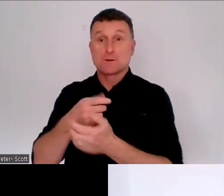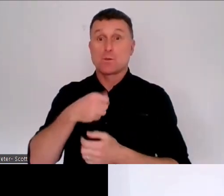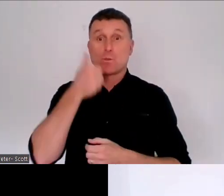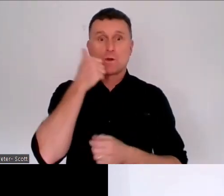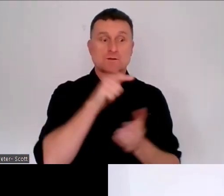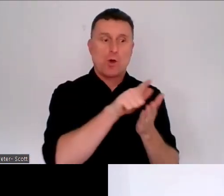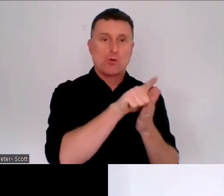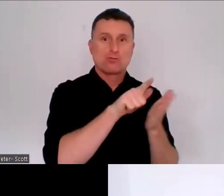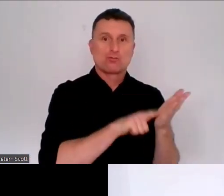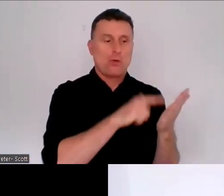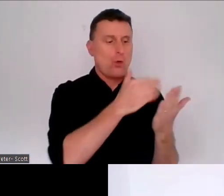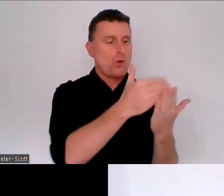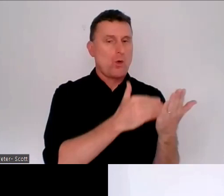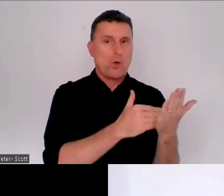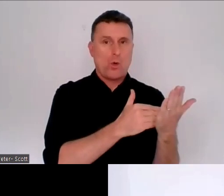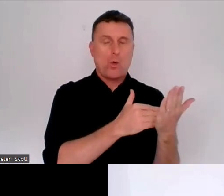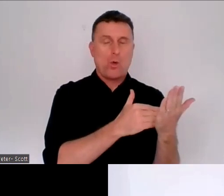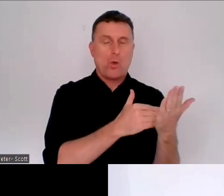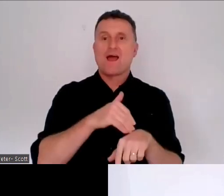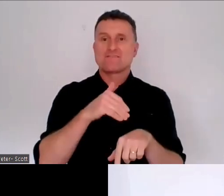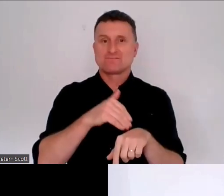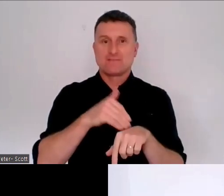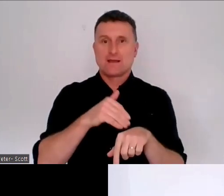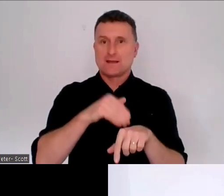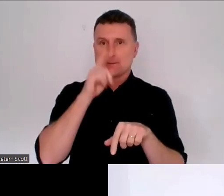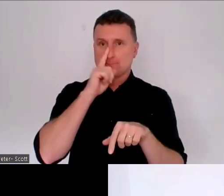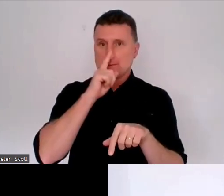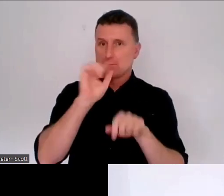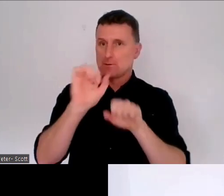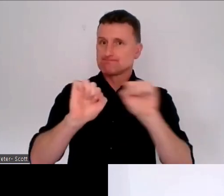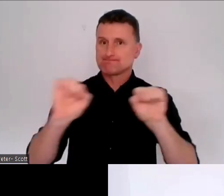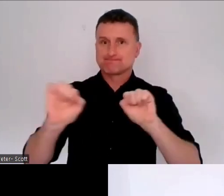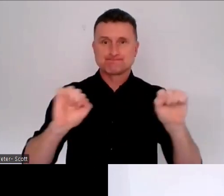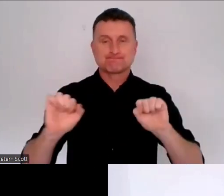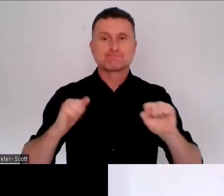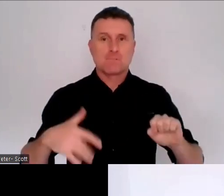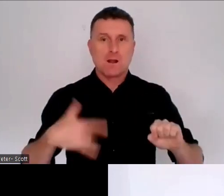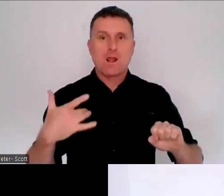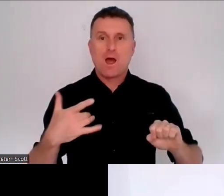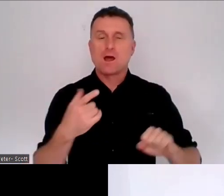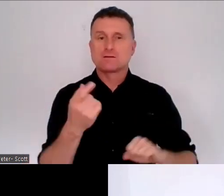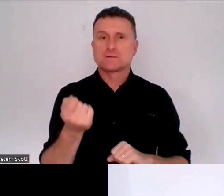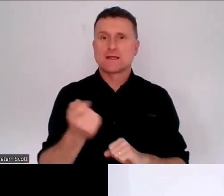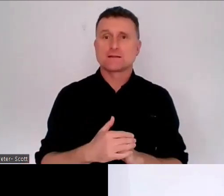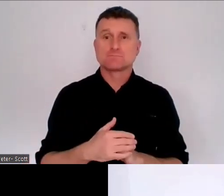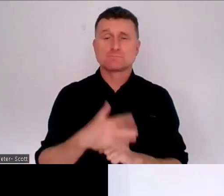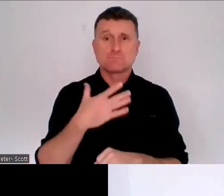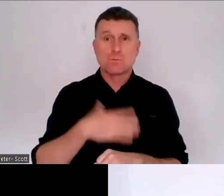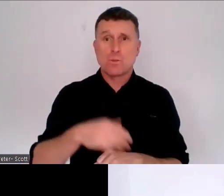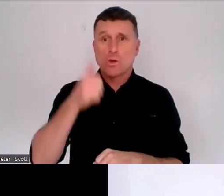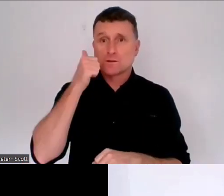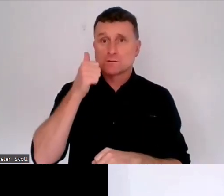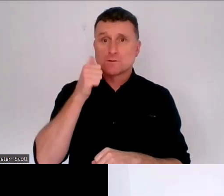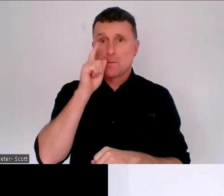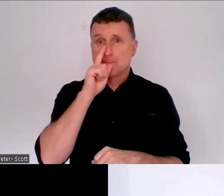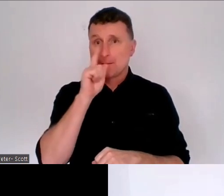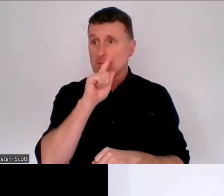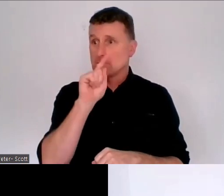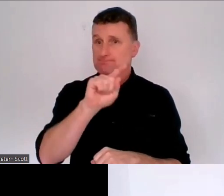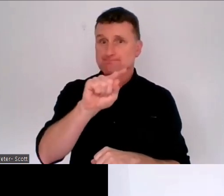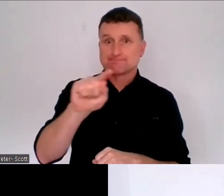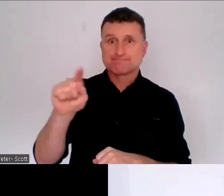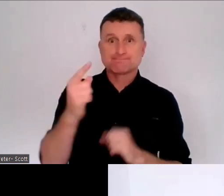huge impact on people's lives. So we really want to hear from people about how they think the law could be